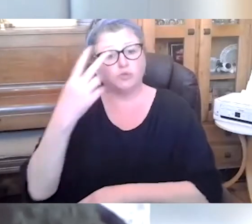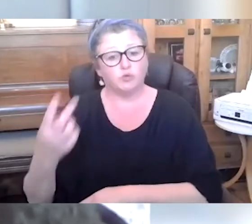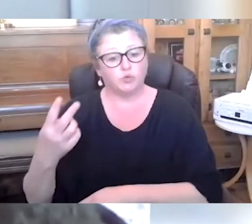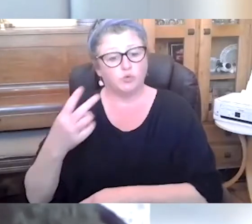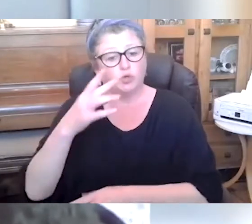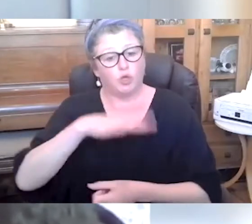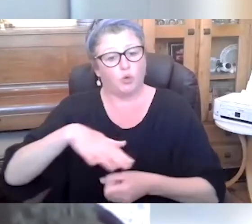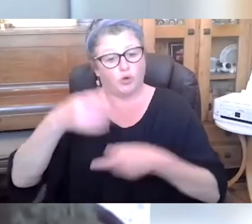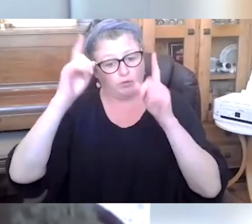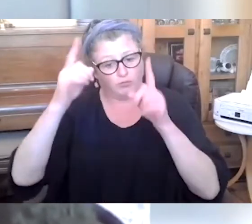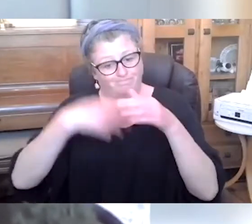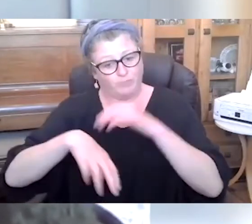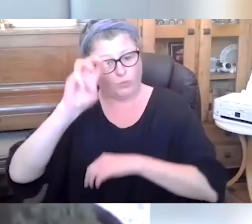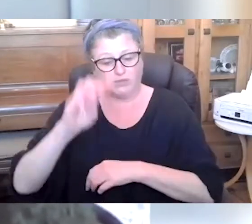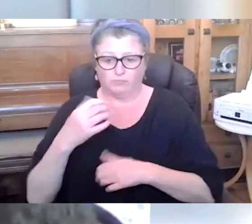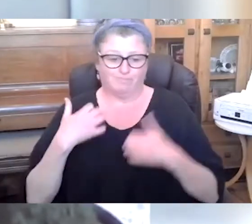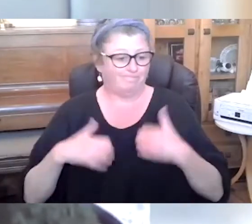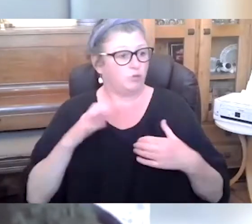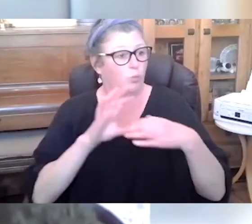and we're really keen to work with you.